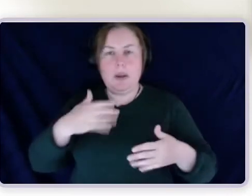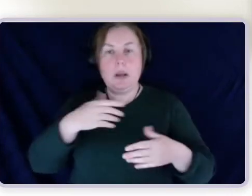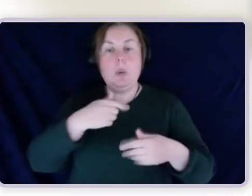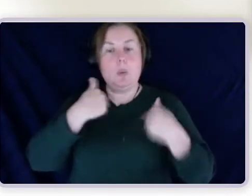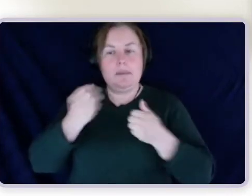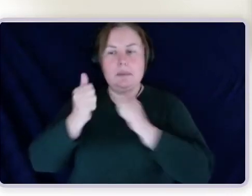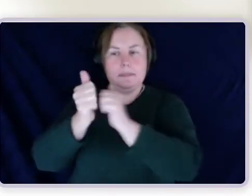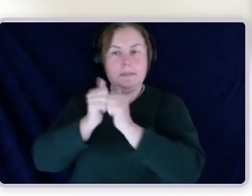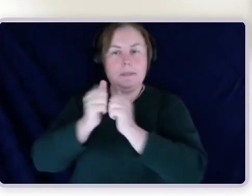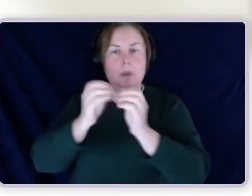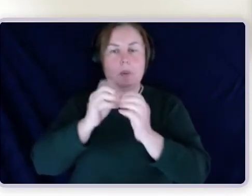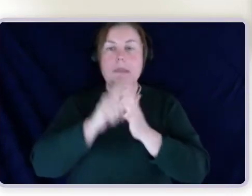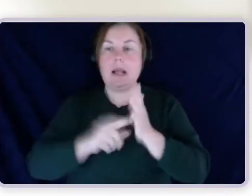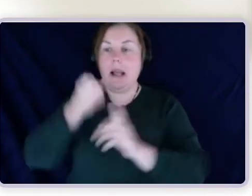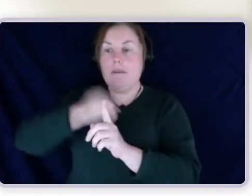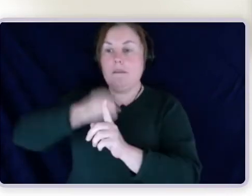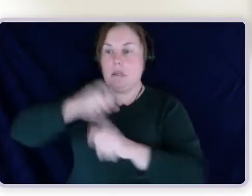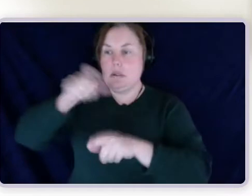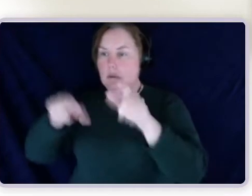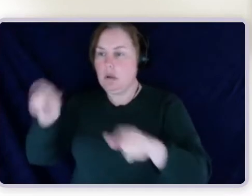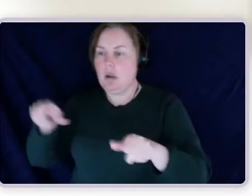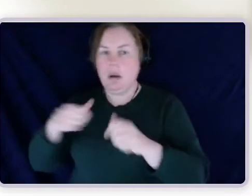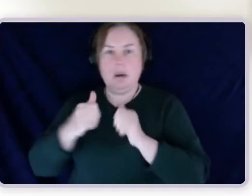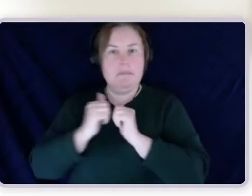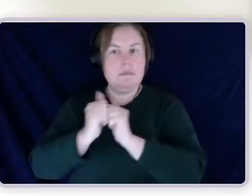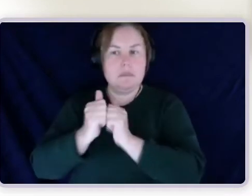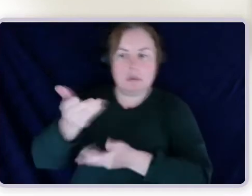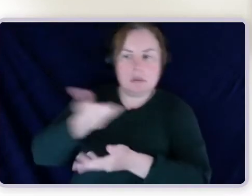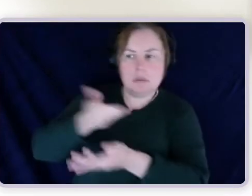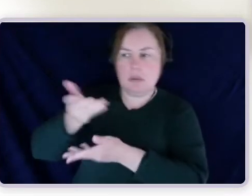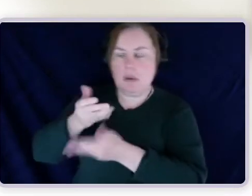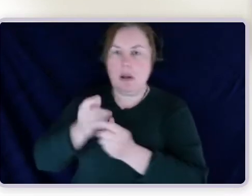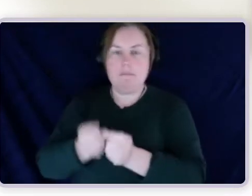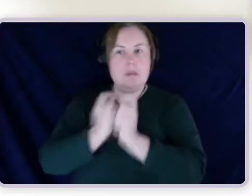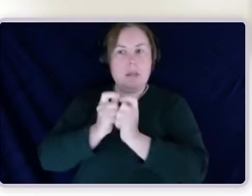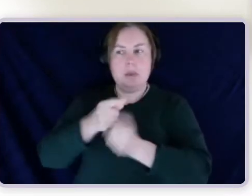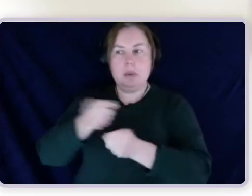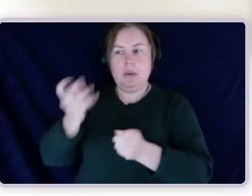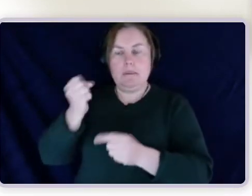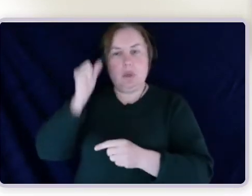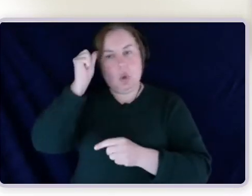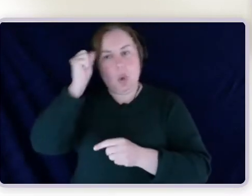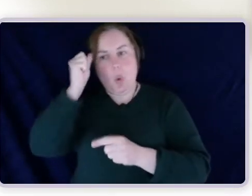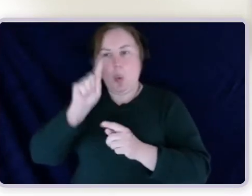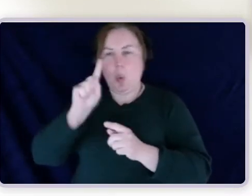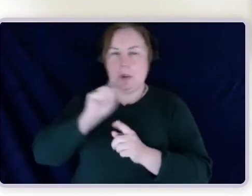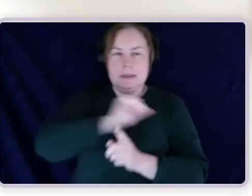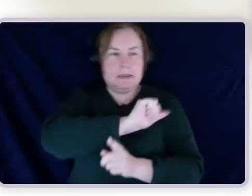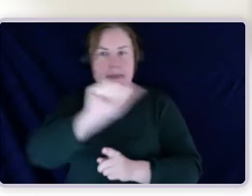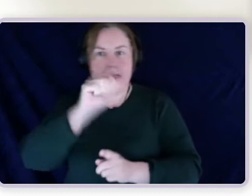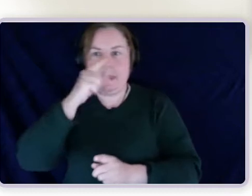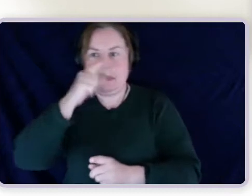it's been incredibly valuable for us to be able to draw on that knowledge and use it to put together the resource that we have.